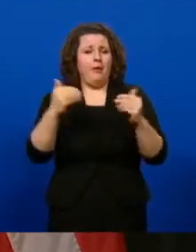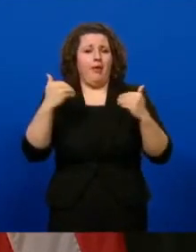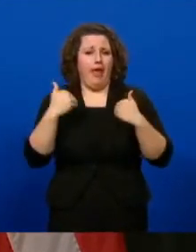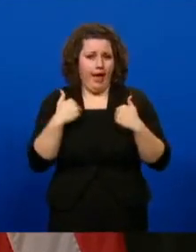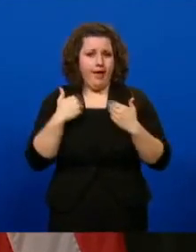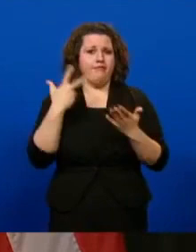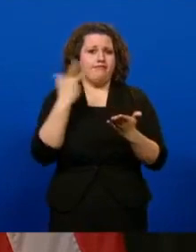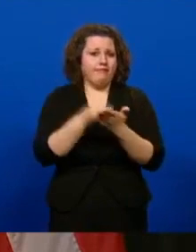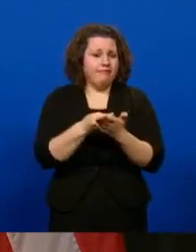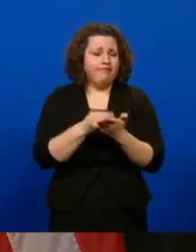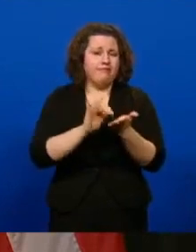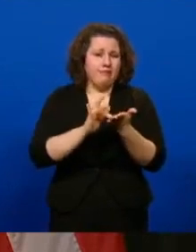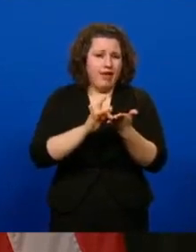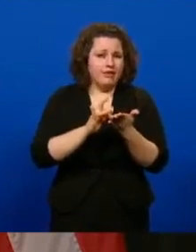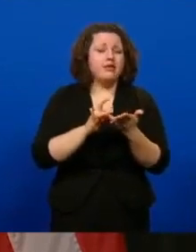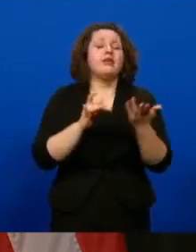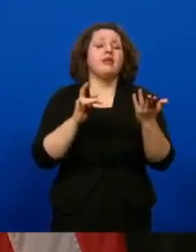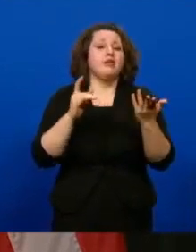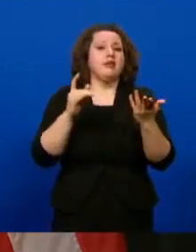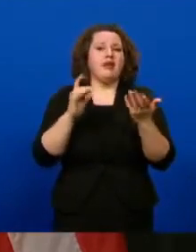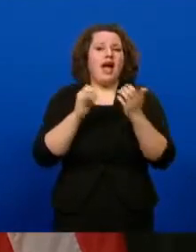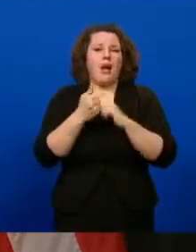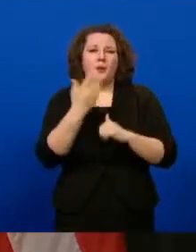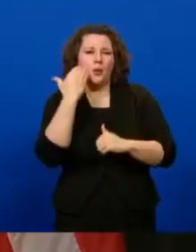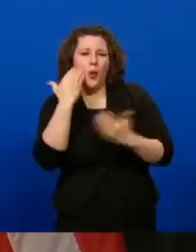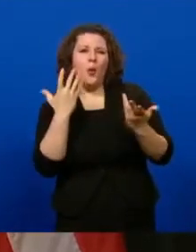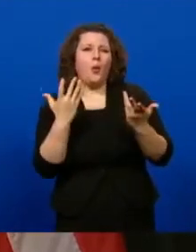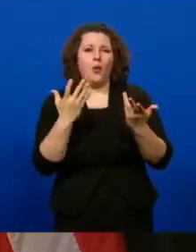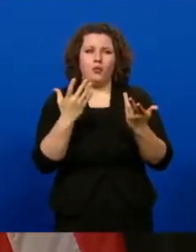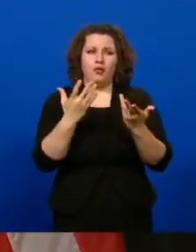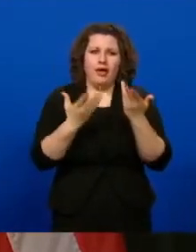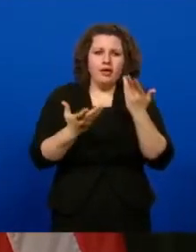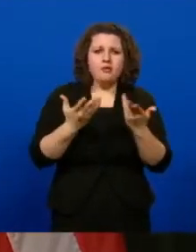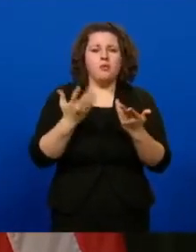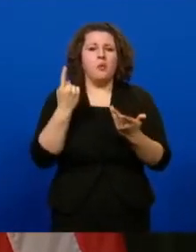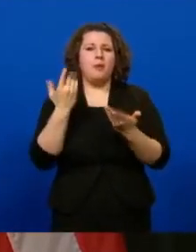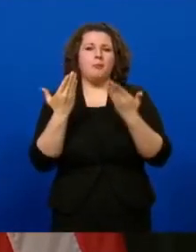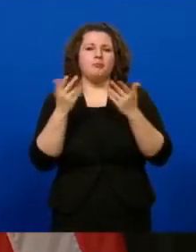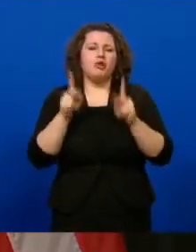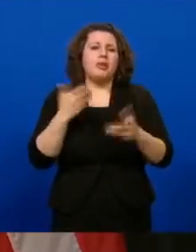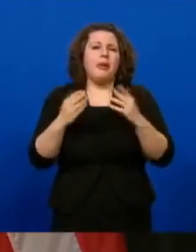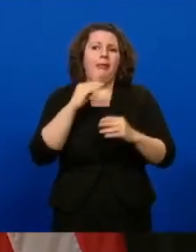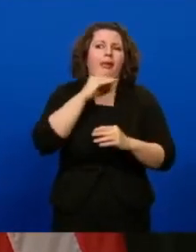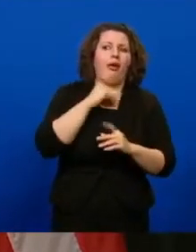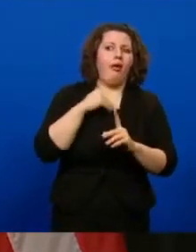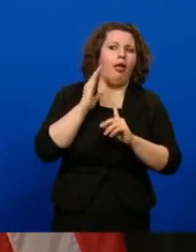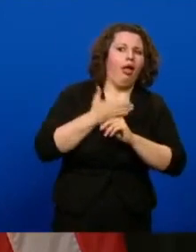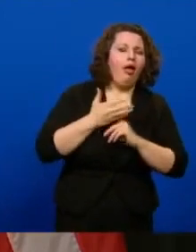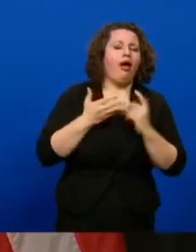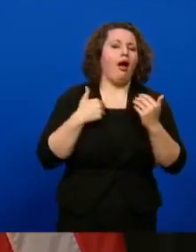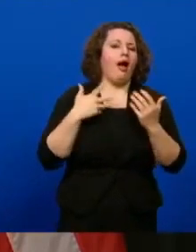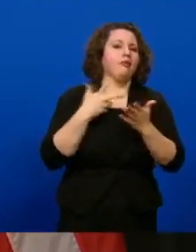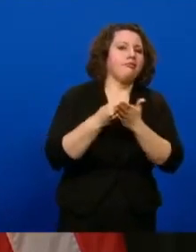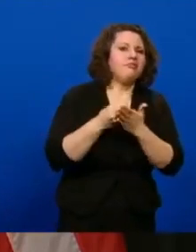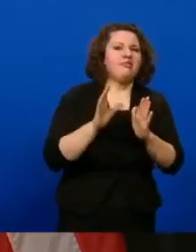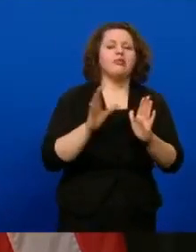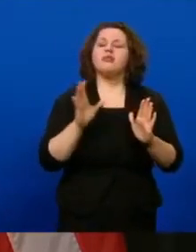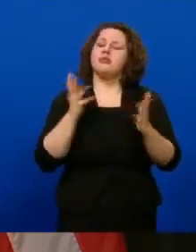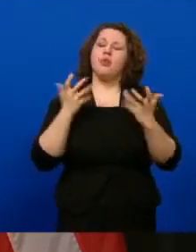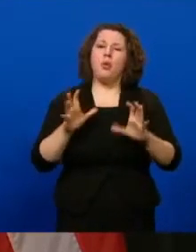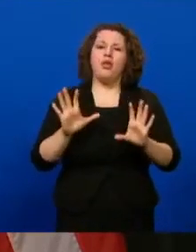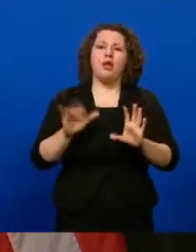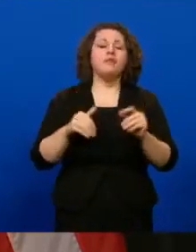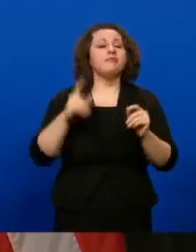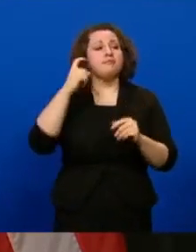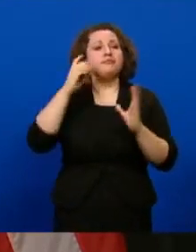not? Well, so that's going to be really hard. And I think we're trying to be, you know, that first we, they put together IDAC, they've